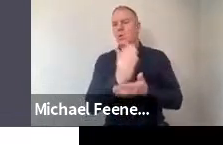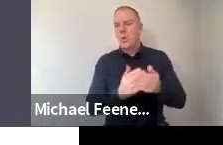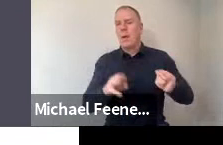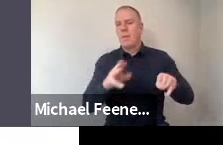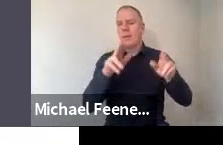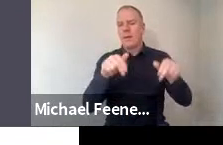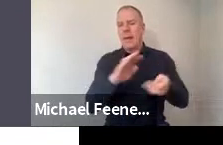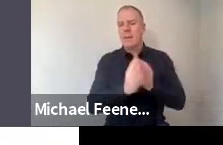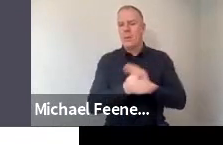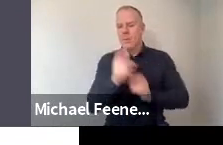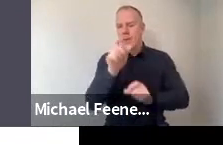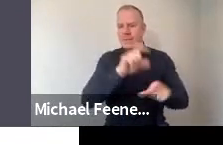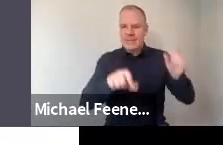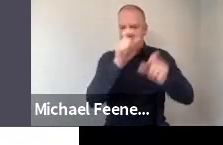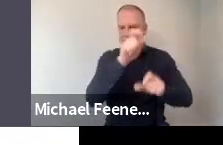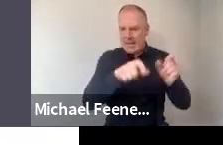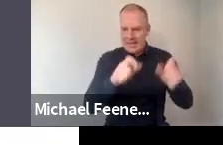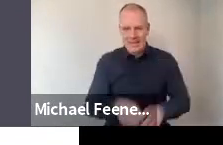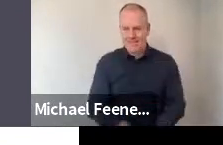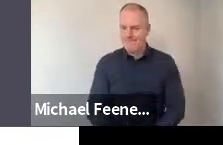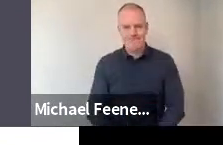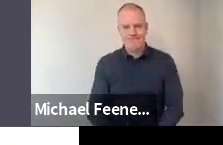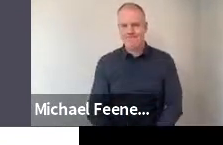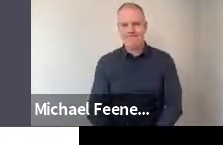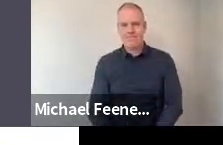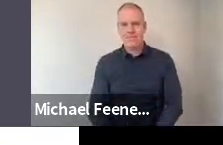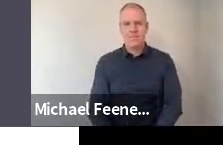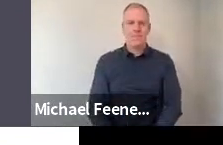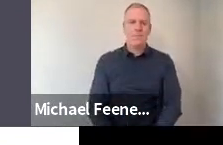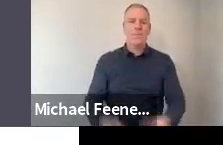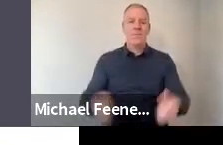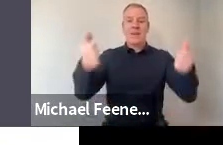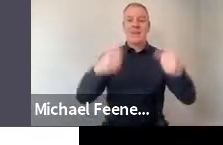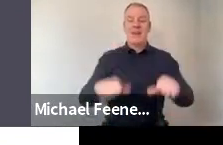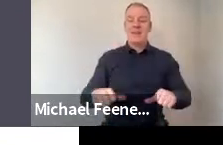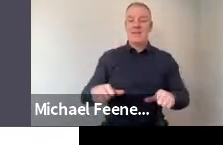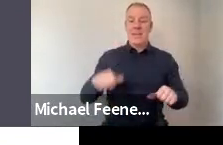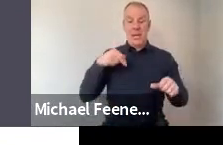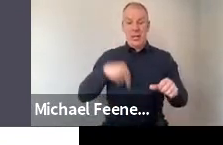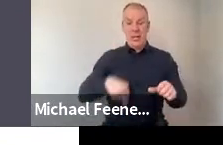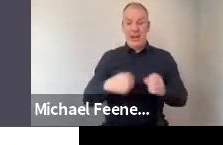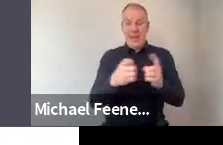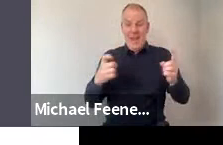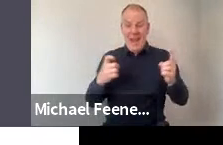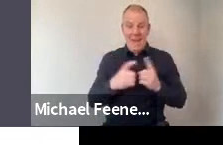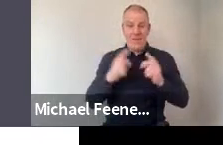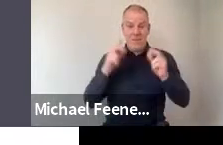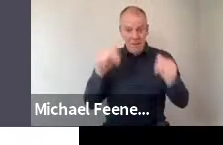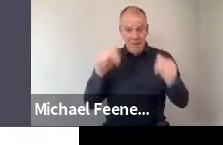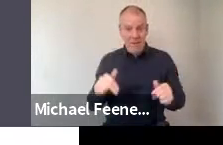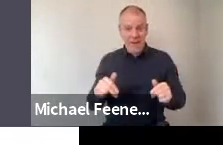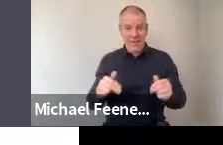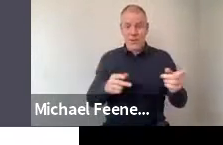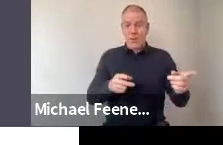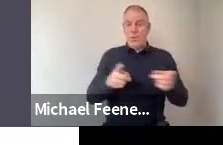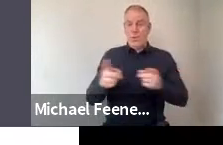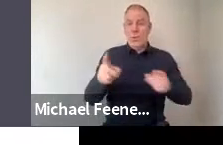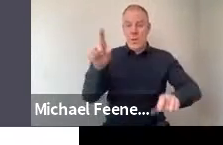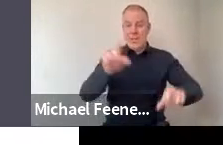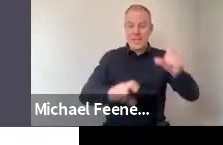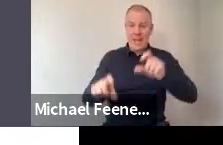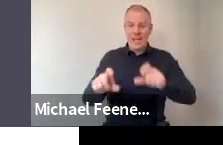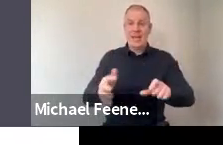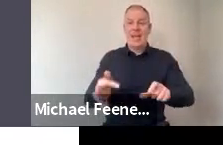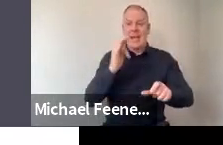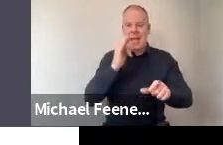can be a scientist. So the next statement was nearly everyone is capable of doing science if they